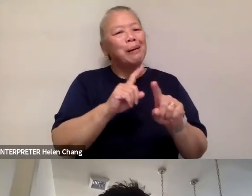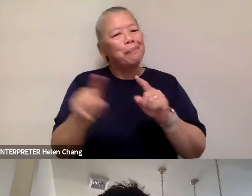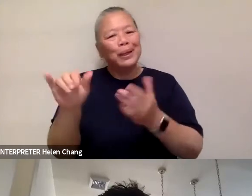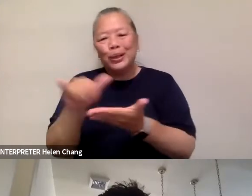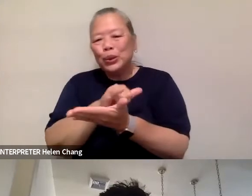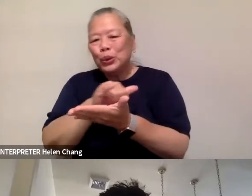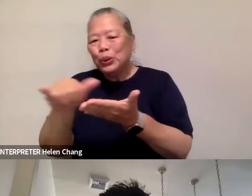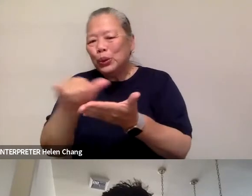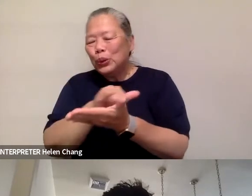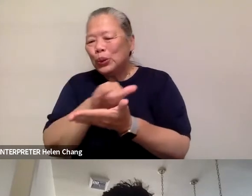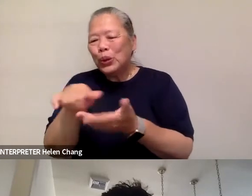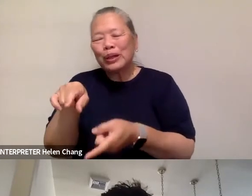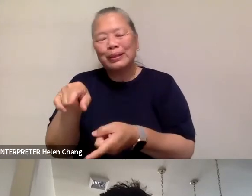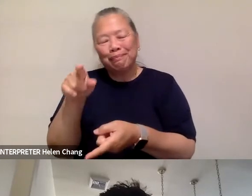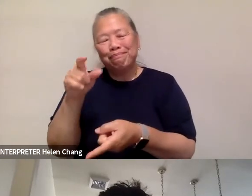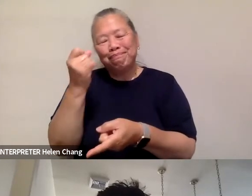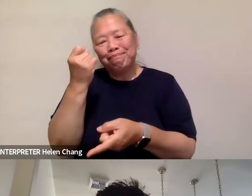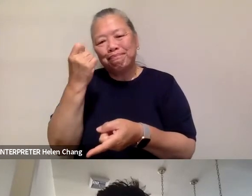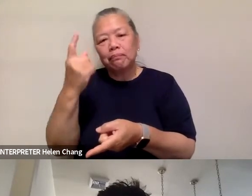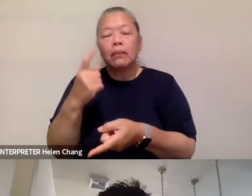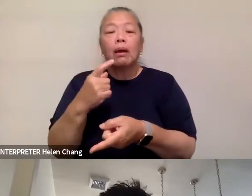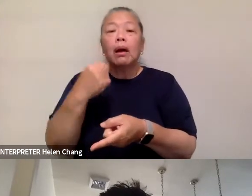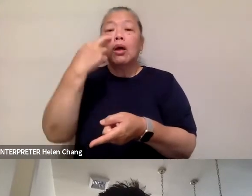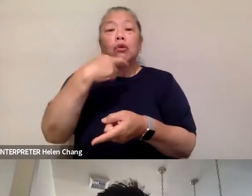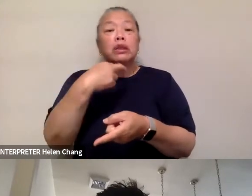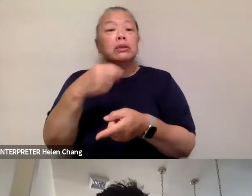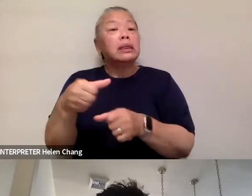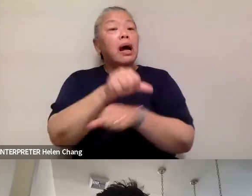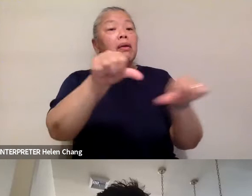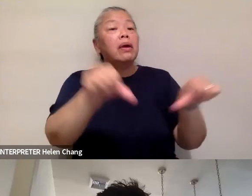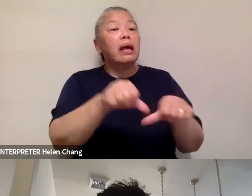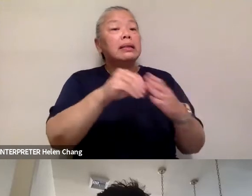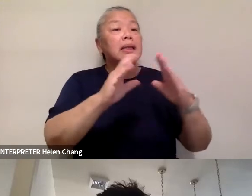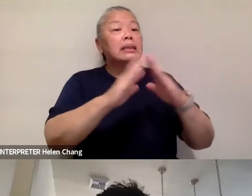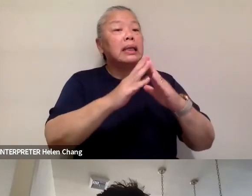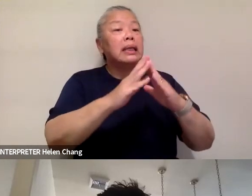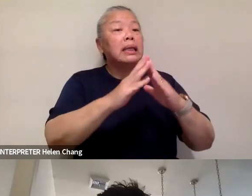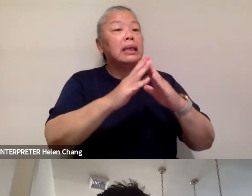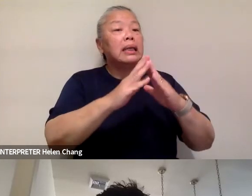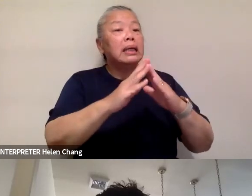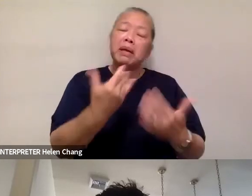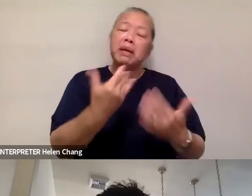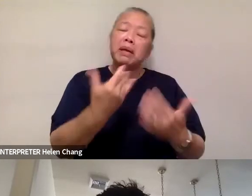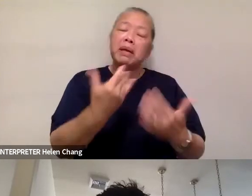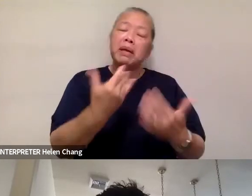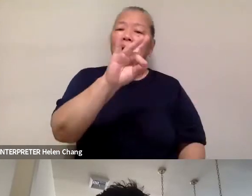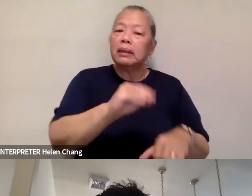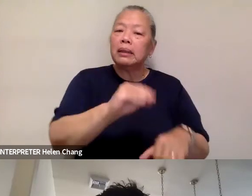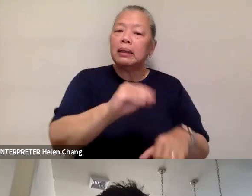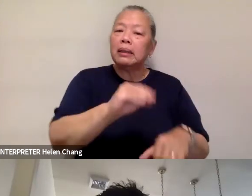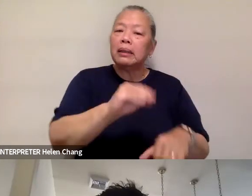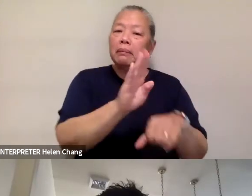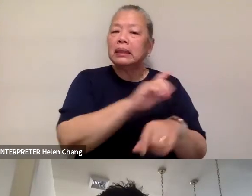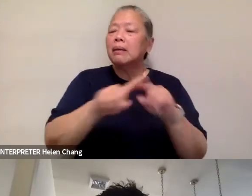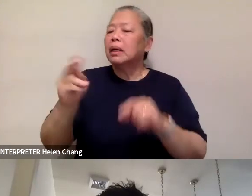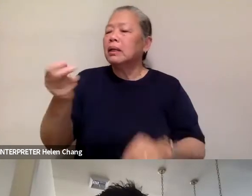news is that restaurants throughout the rest of the city are coming back at 80% capacity. But in Manhattan's Chinatown,